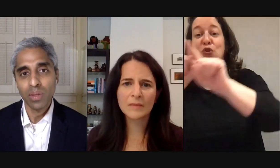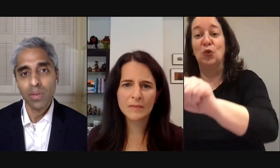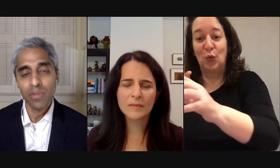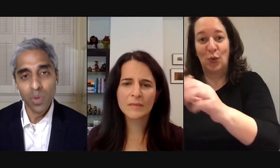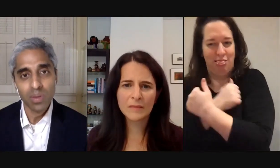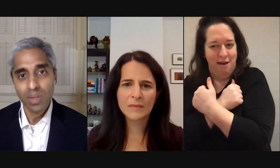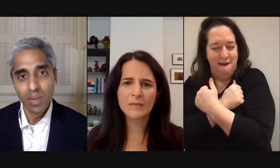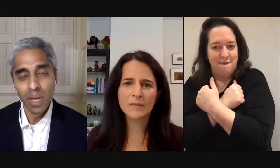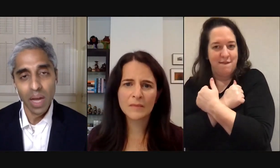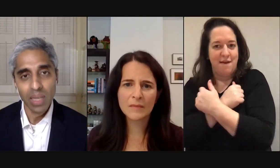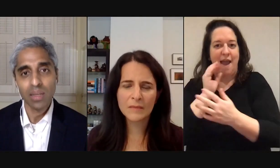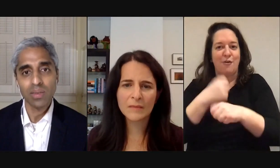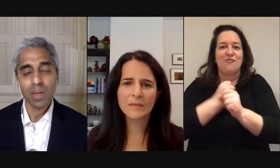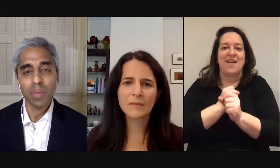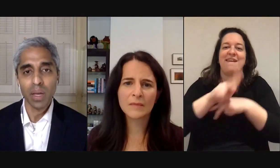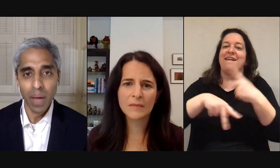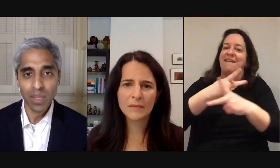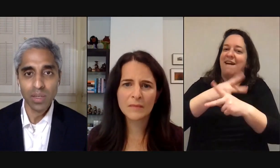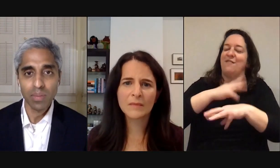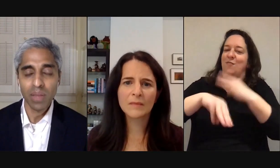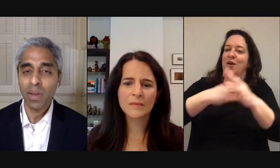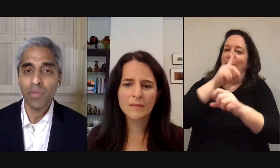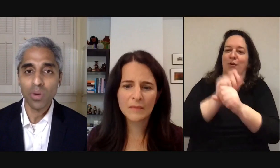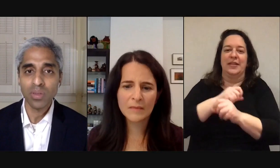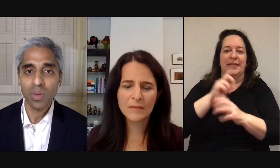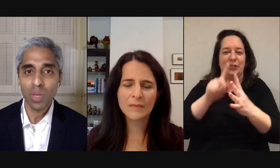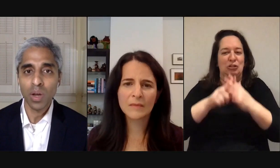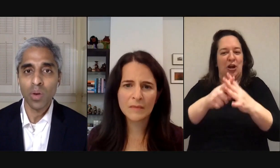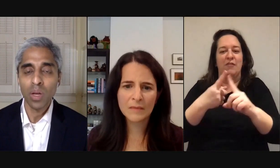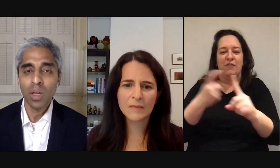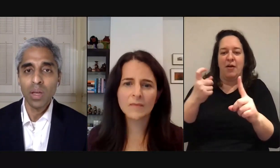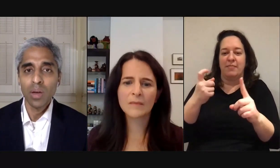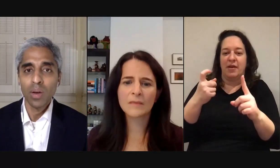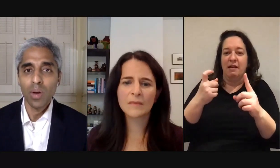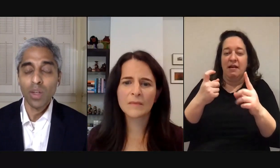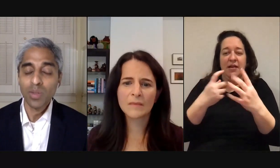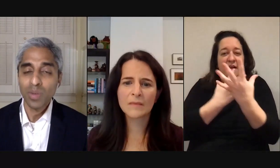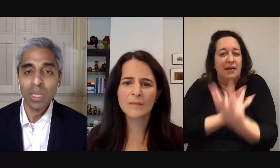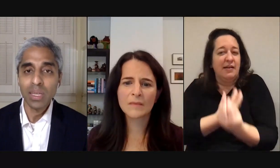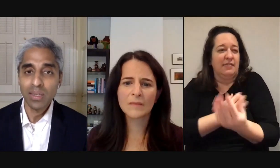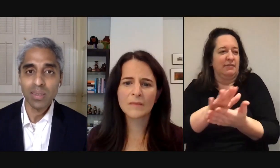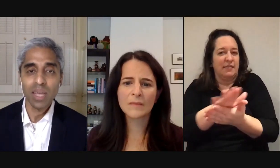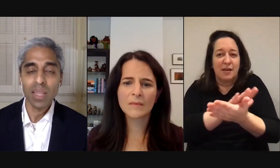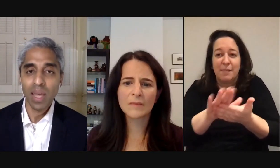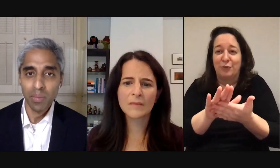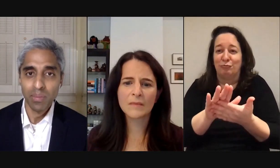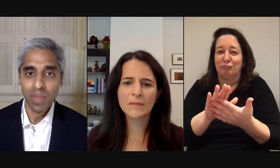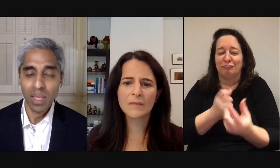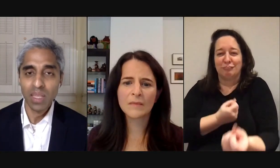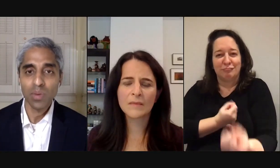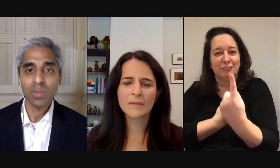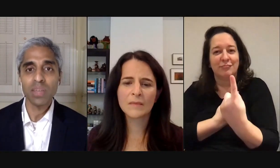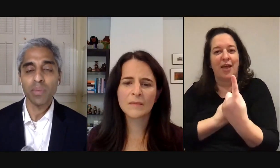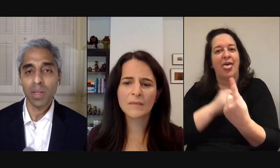that was fueled by kindness and by compassion by the very forces that we know our children need to sustain them